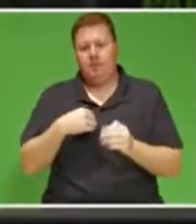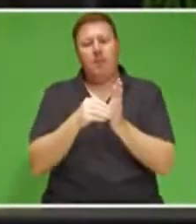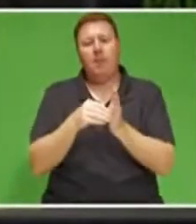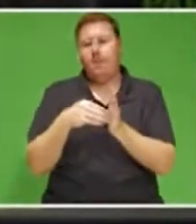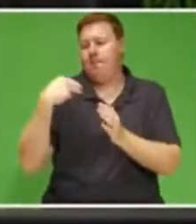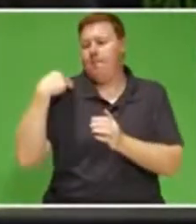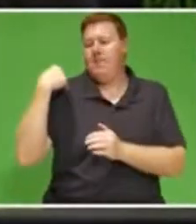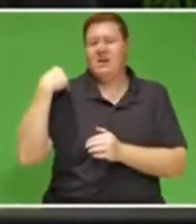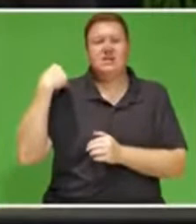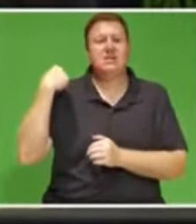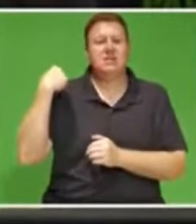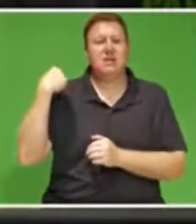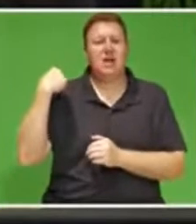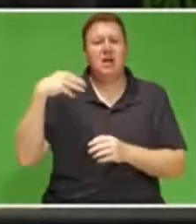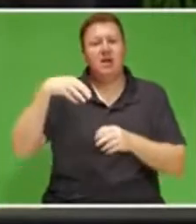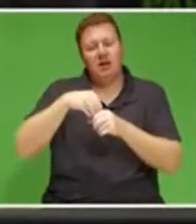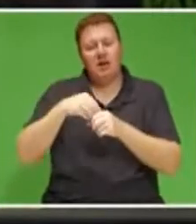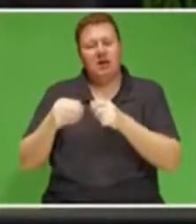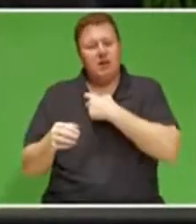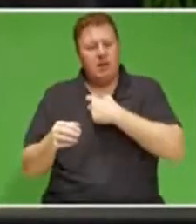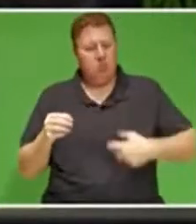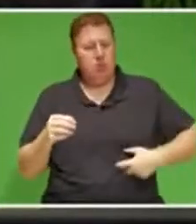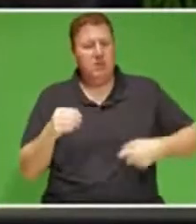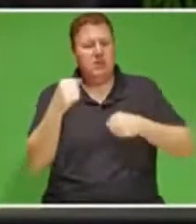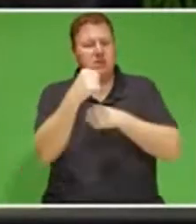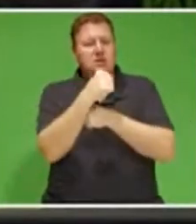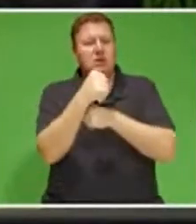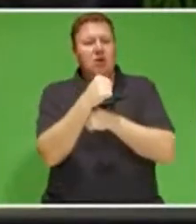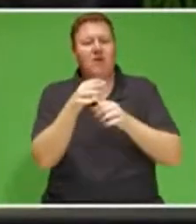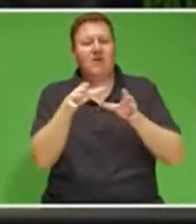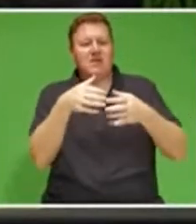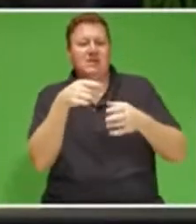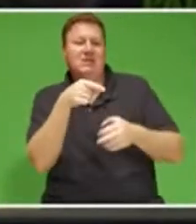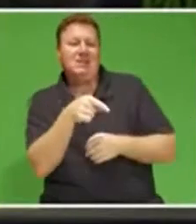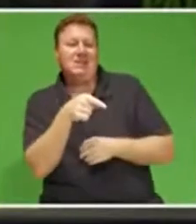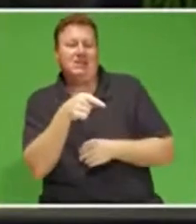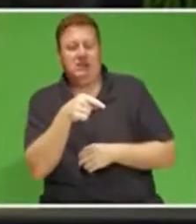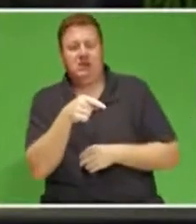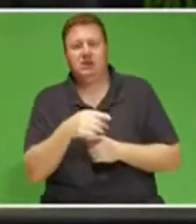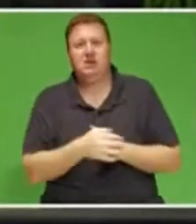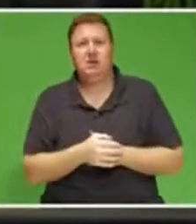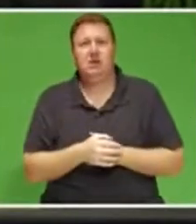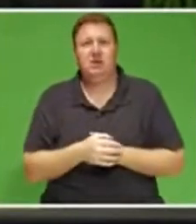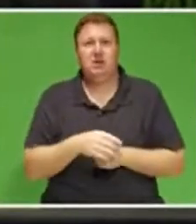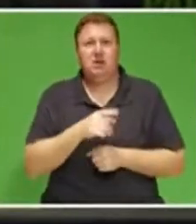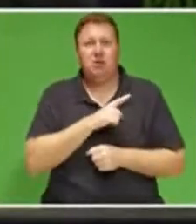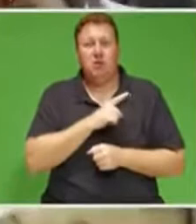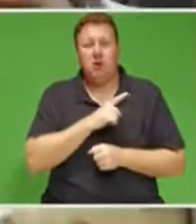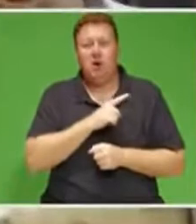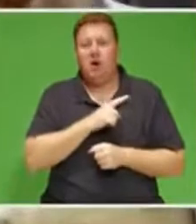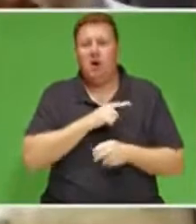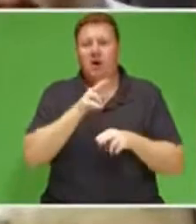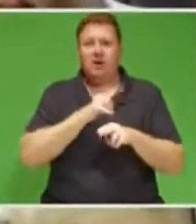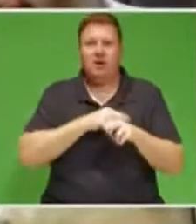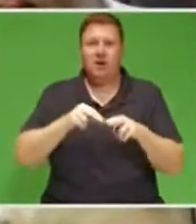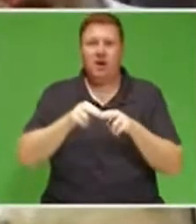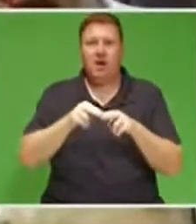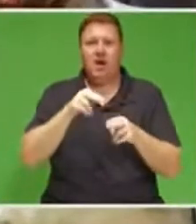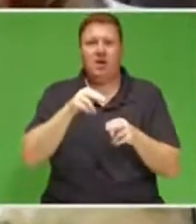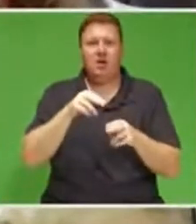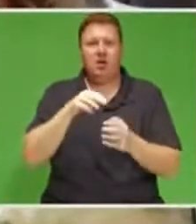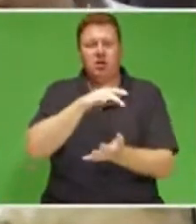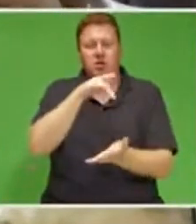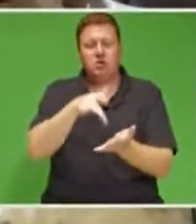in the presidency and the reason why a national state of disaster has been